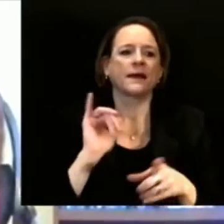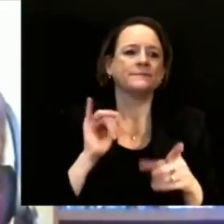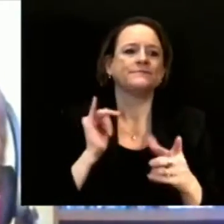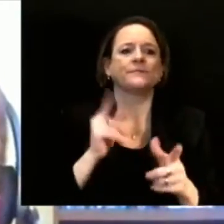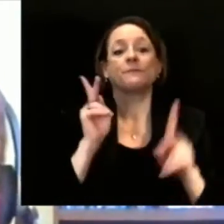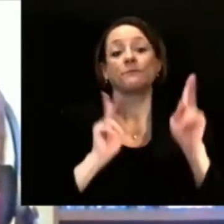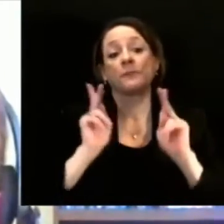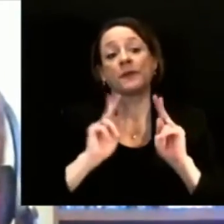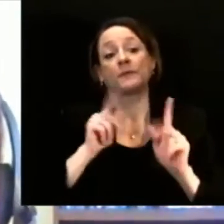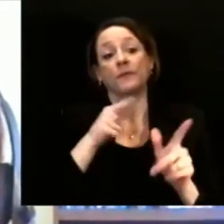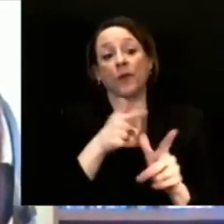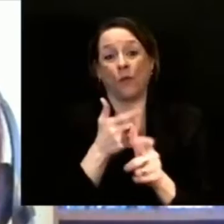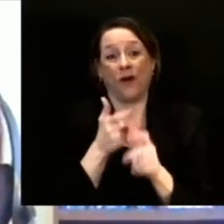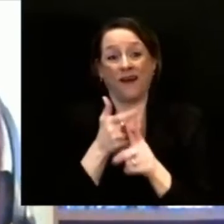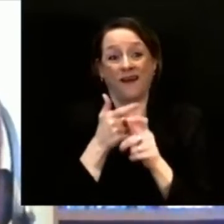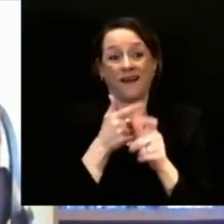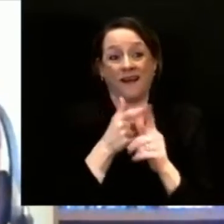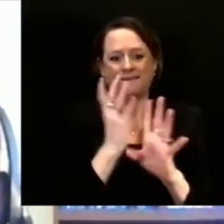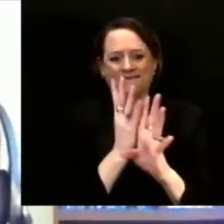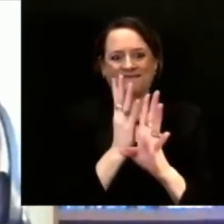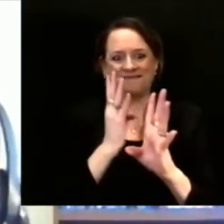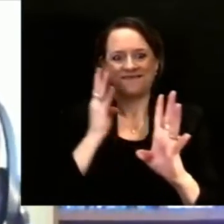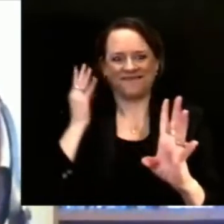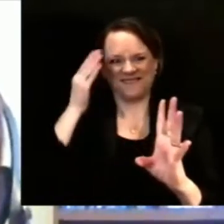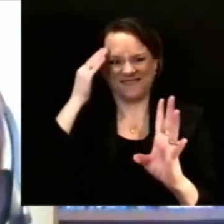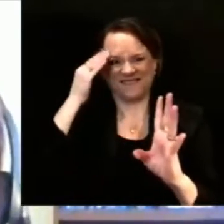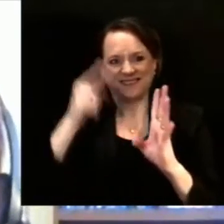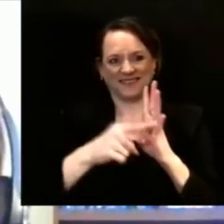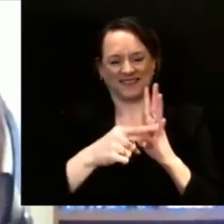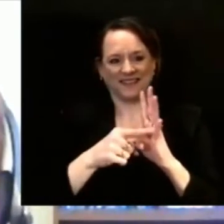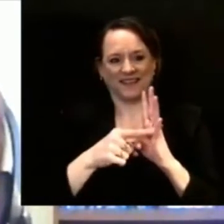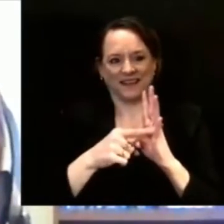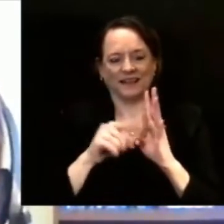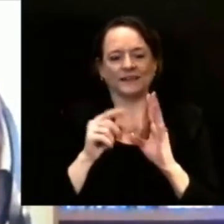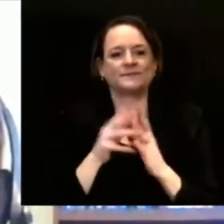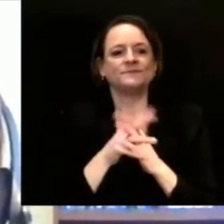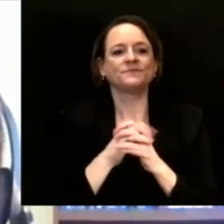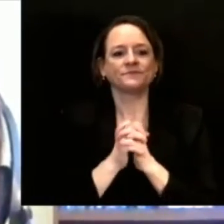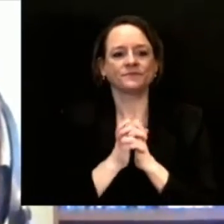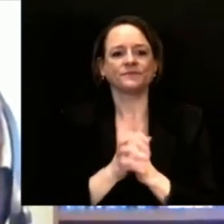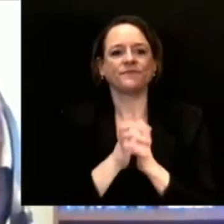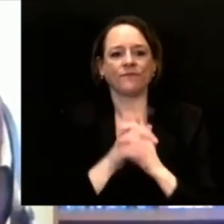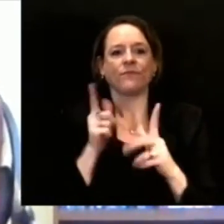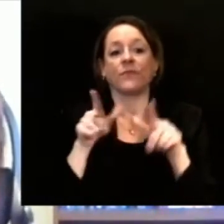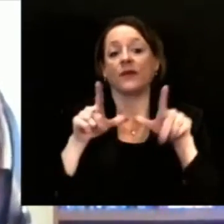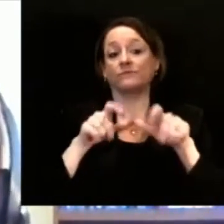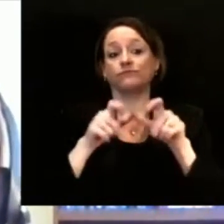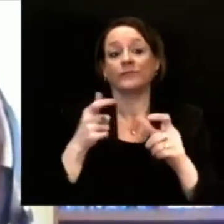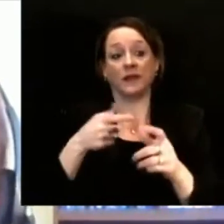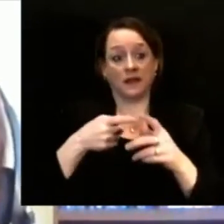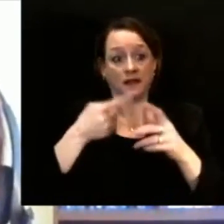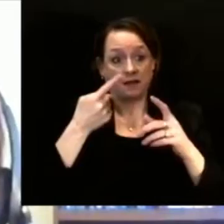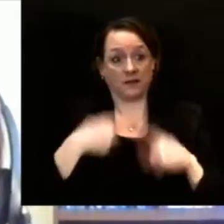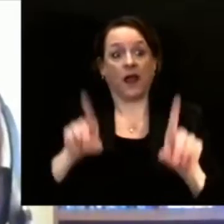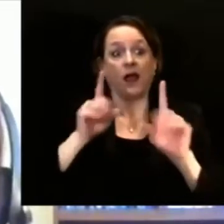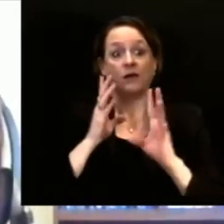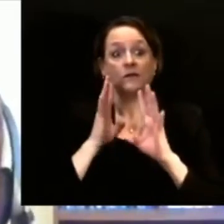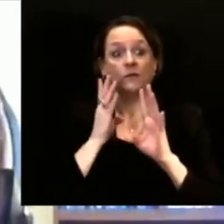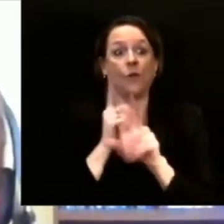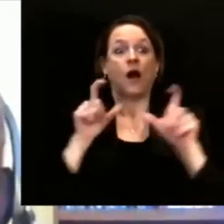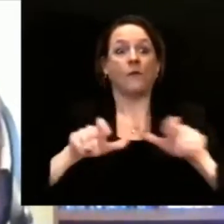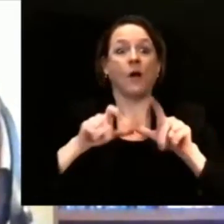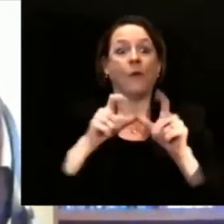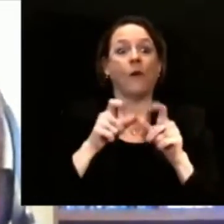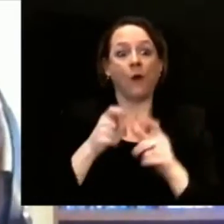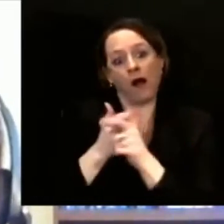still be at the back at the end. But we're all moving forward. And I think that is the most important thing to remember here, is we are moving